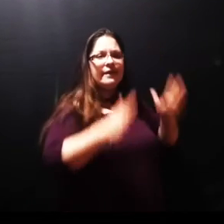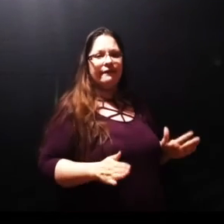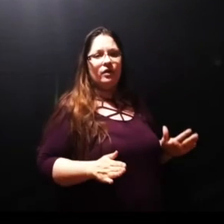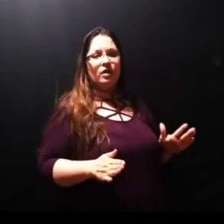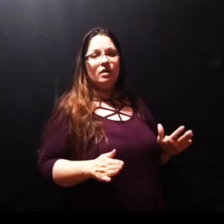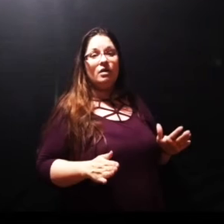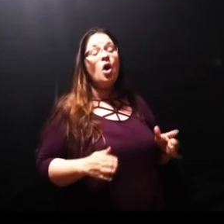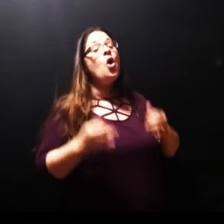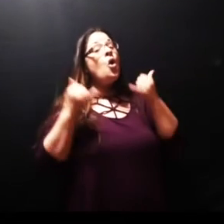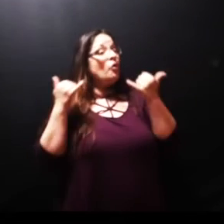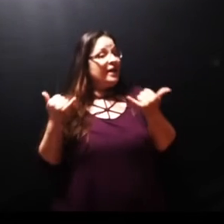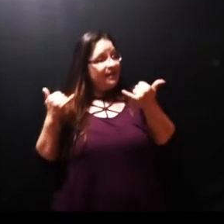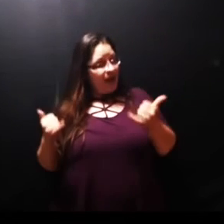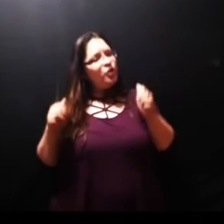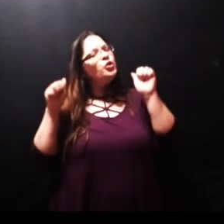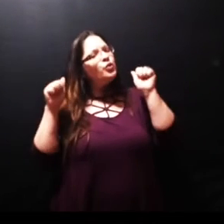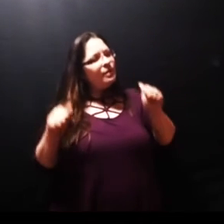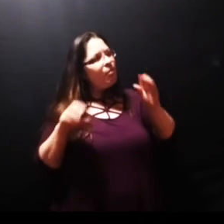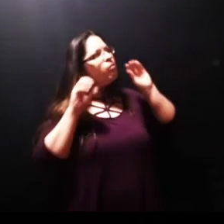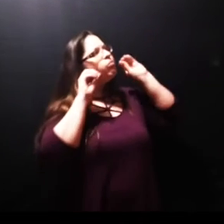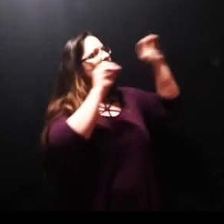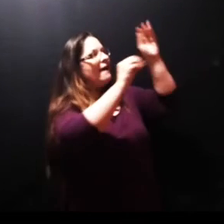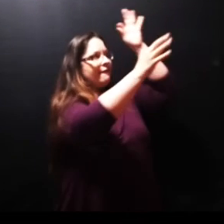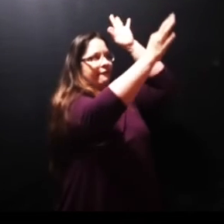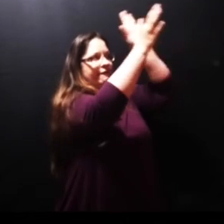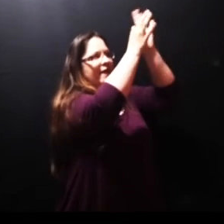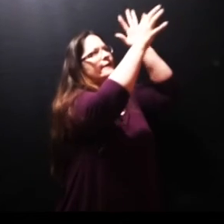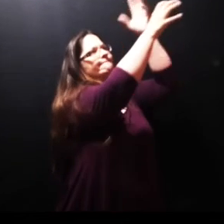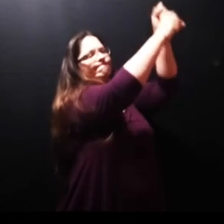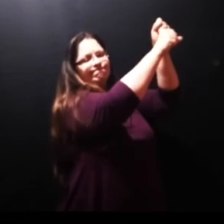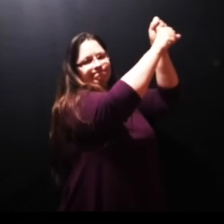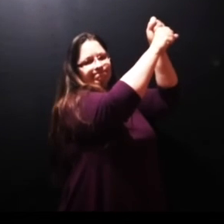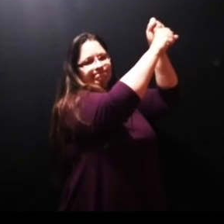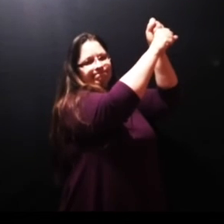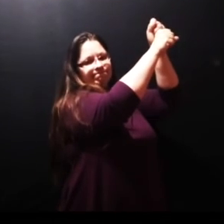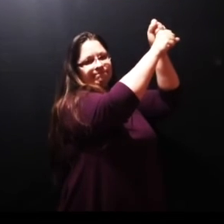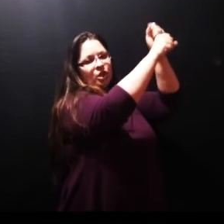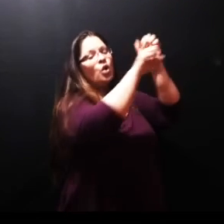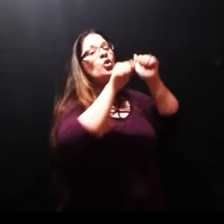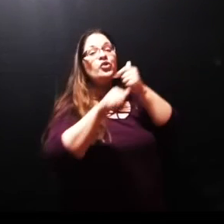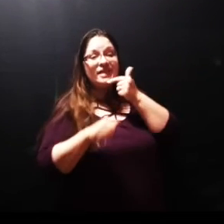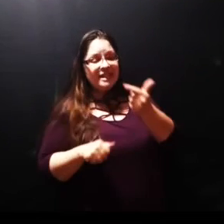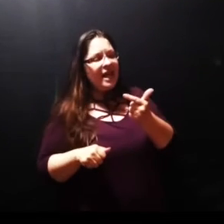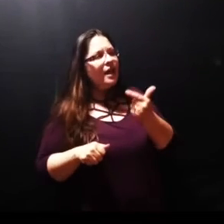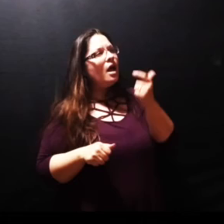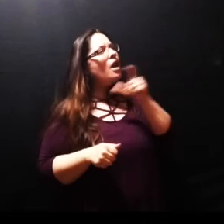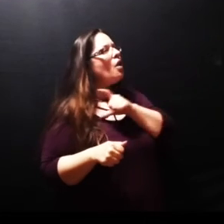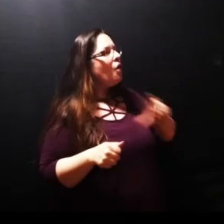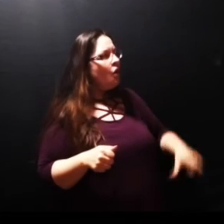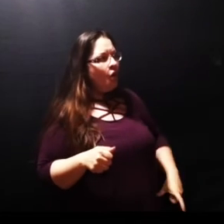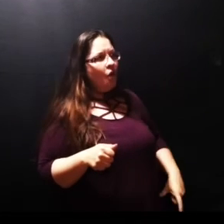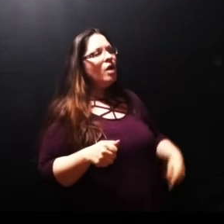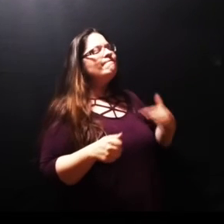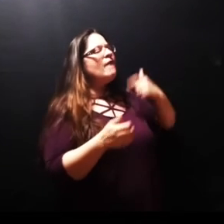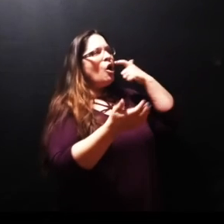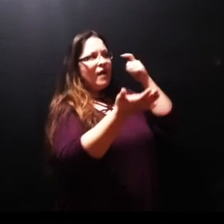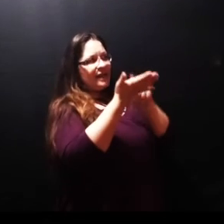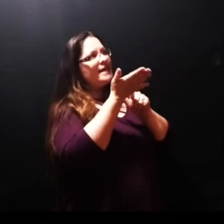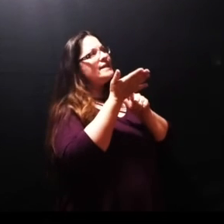put your faith in him you can say Lord I recognize the greatest miracle is that you died on the cross for me